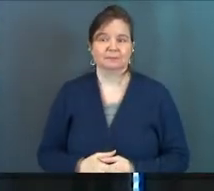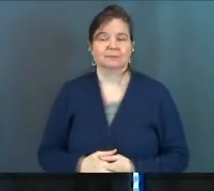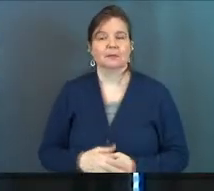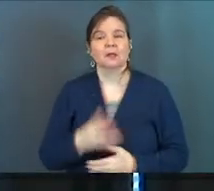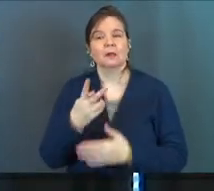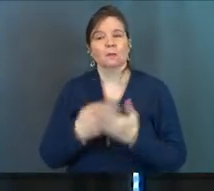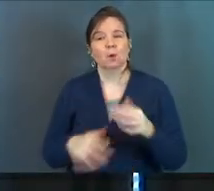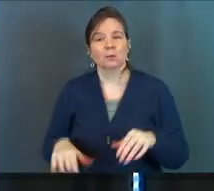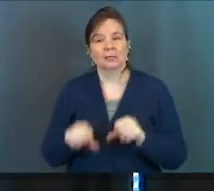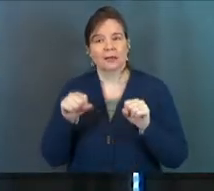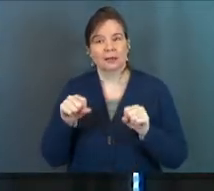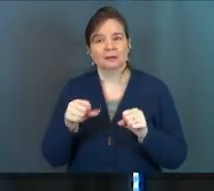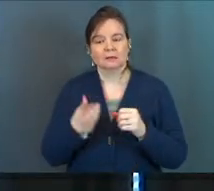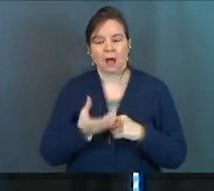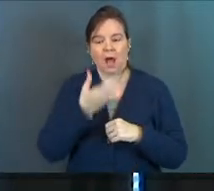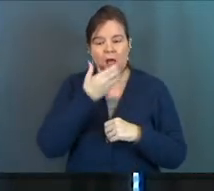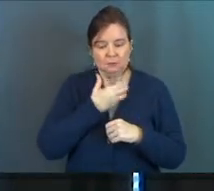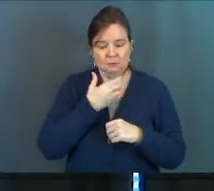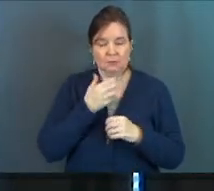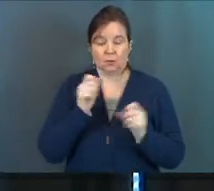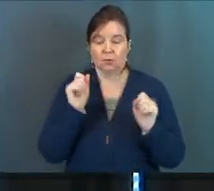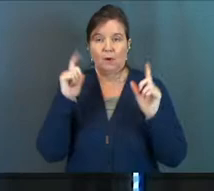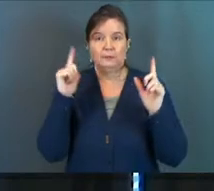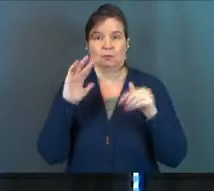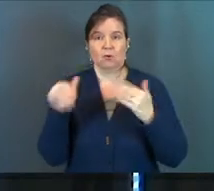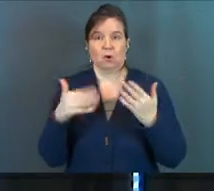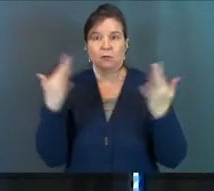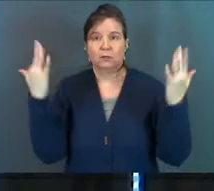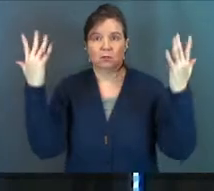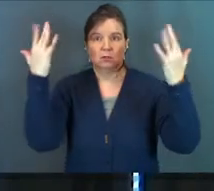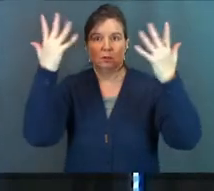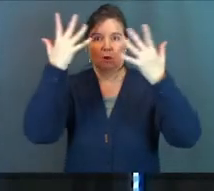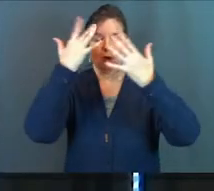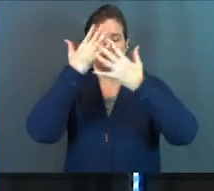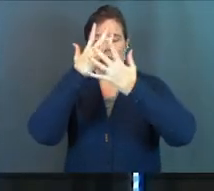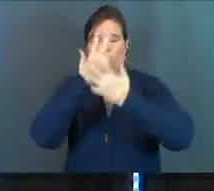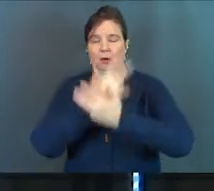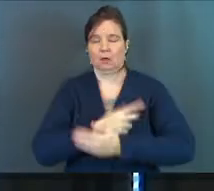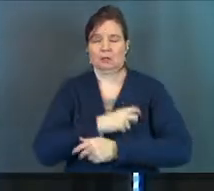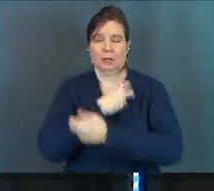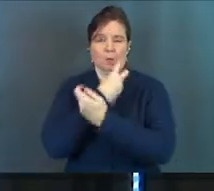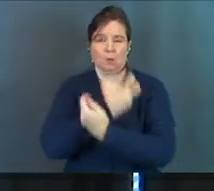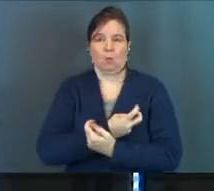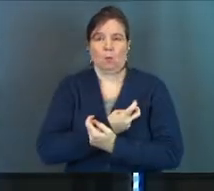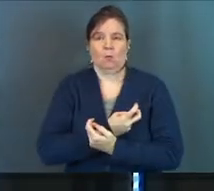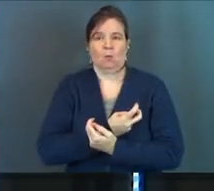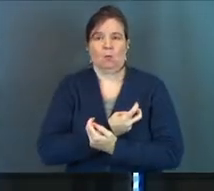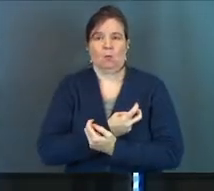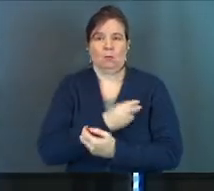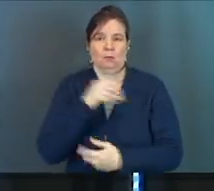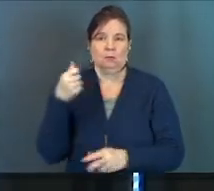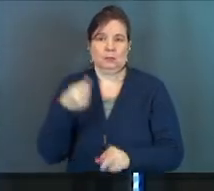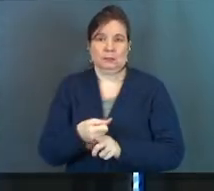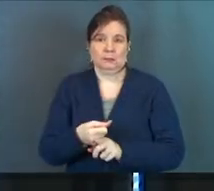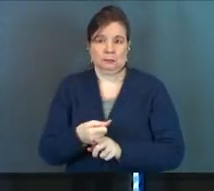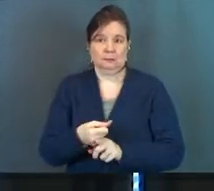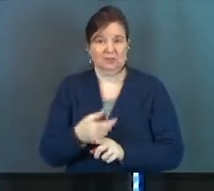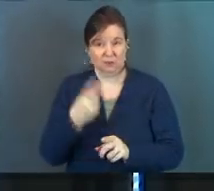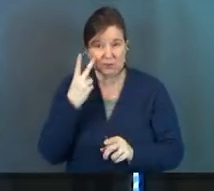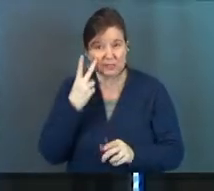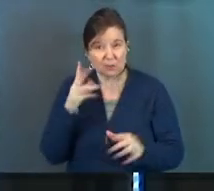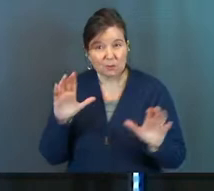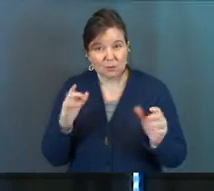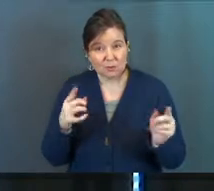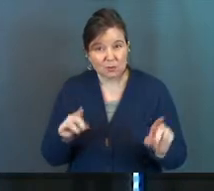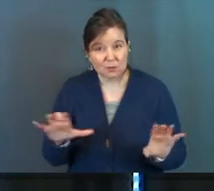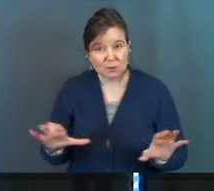But they both take it. And all of a sudden, all this darkness and poison comes into humanity. And do you see what she was